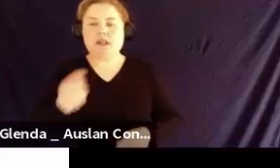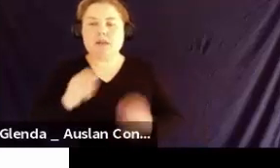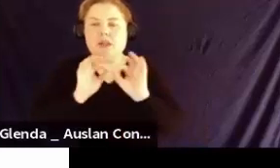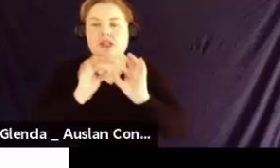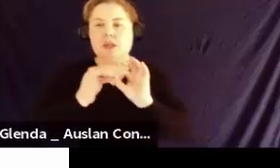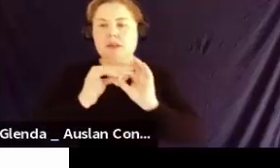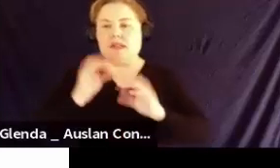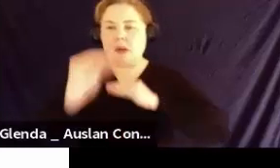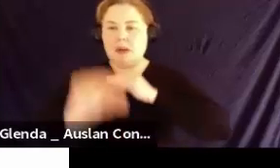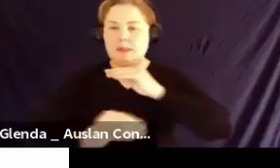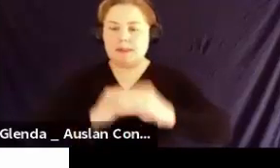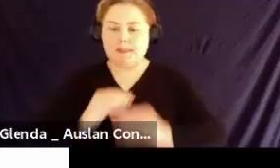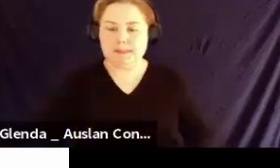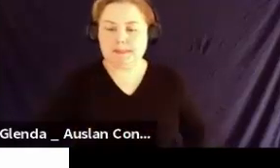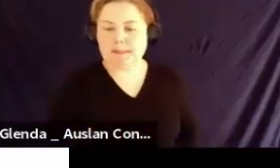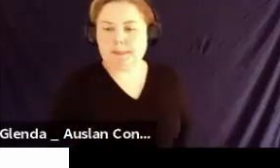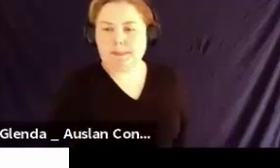Time for interpreter swap.